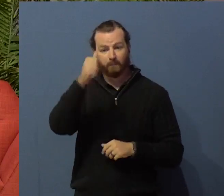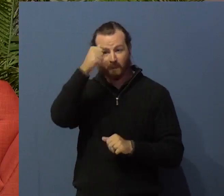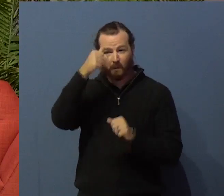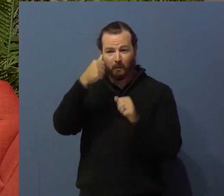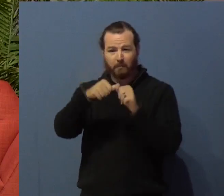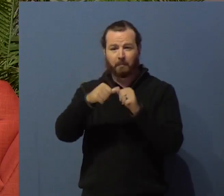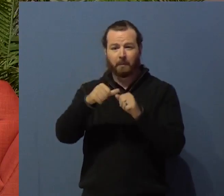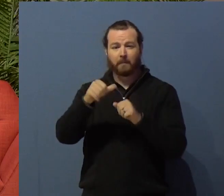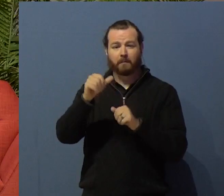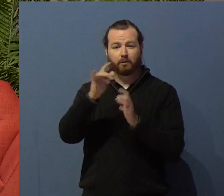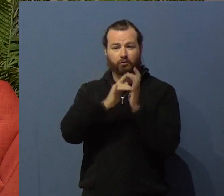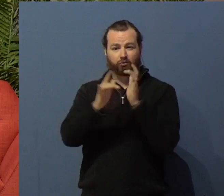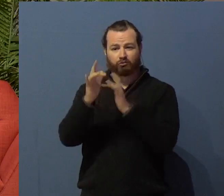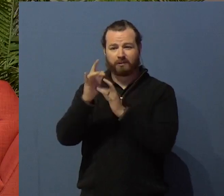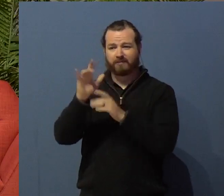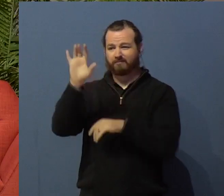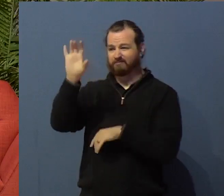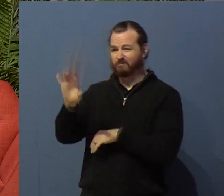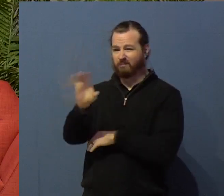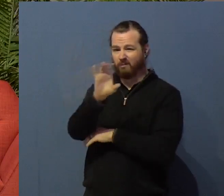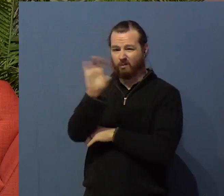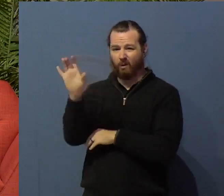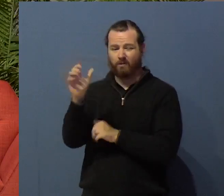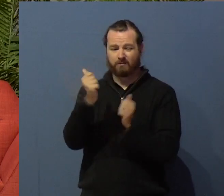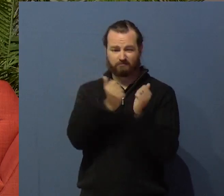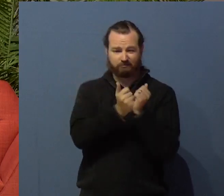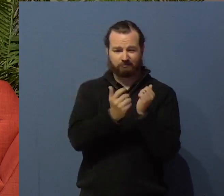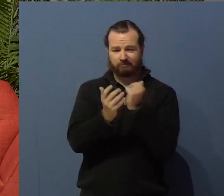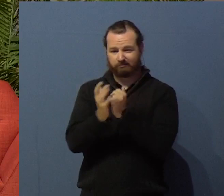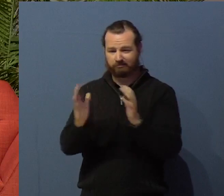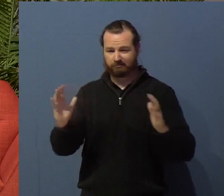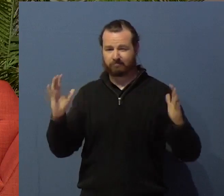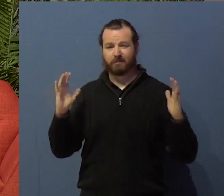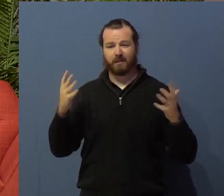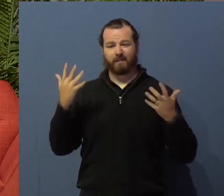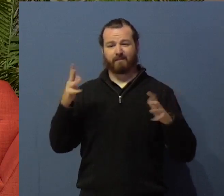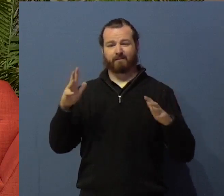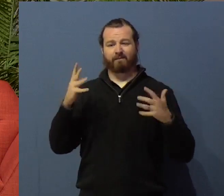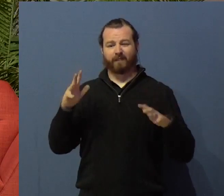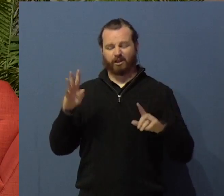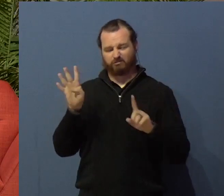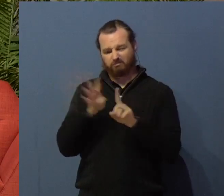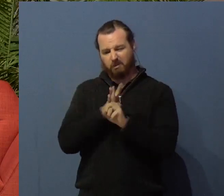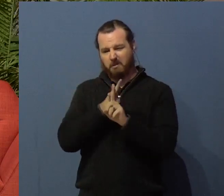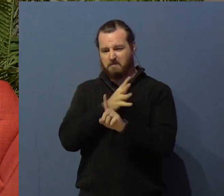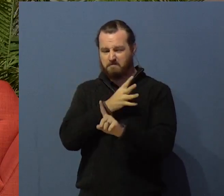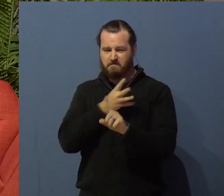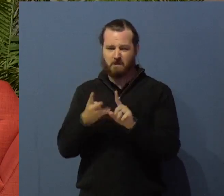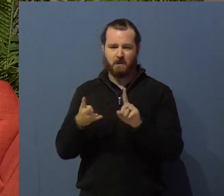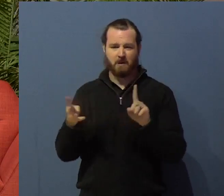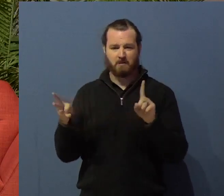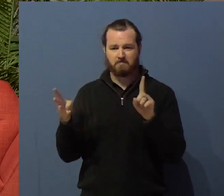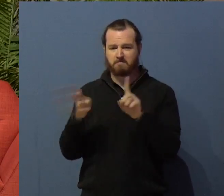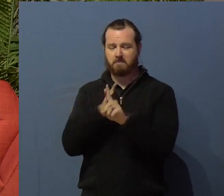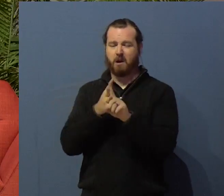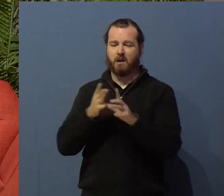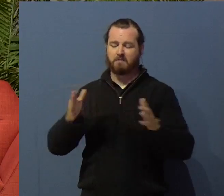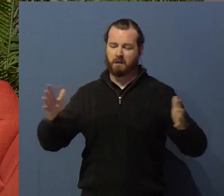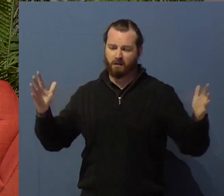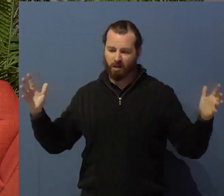The flesh has been beaten off his, literally off his body. He's hanging in the hot sun. He's been spit at. He's been ridiculed.